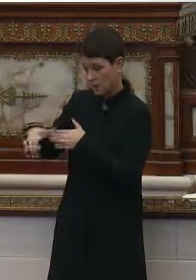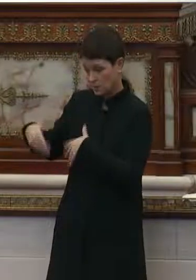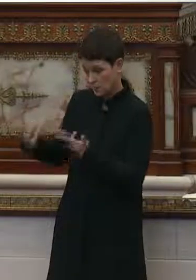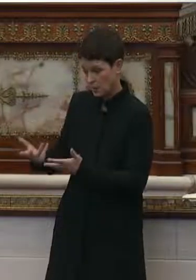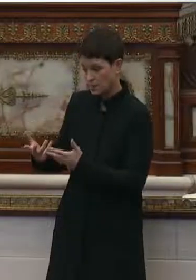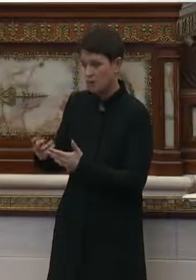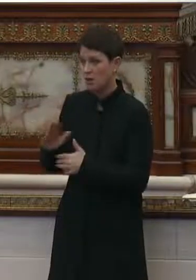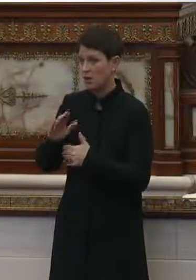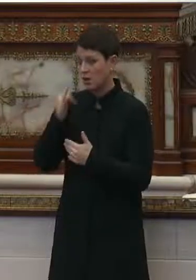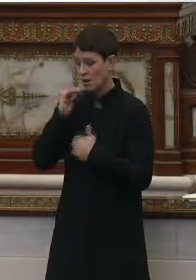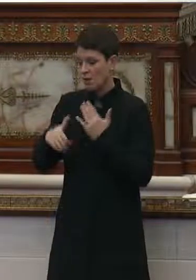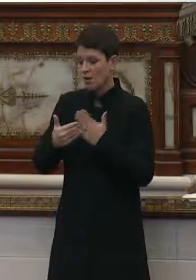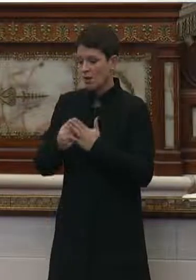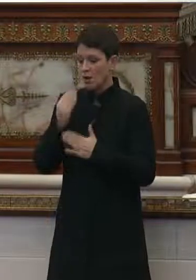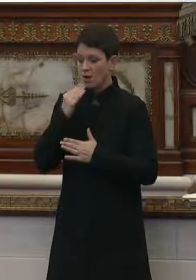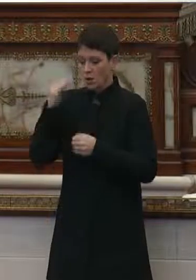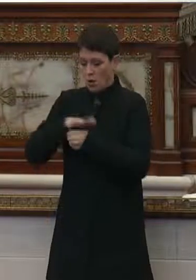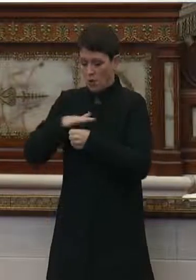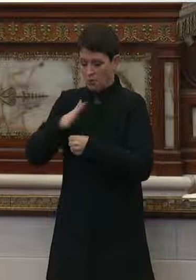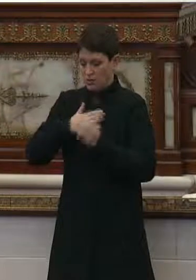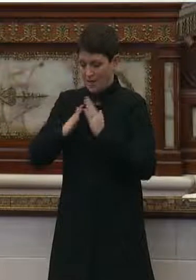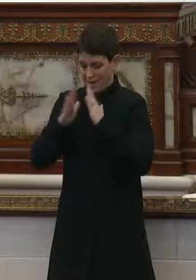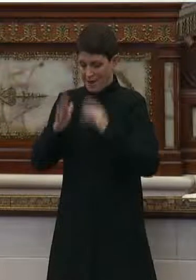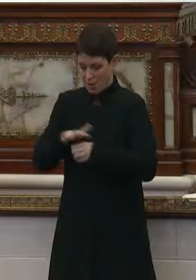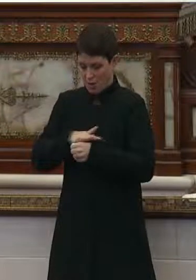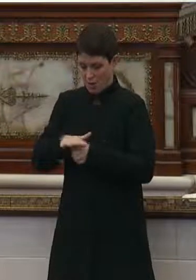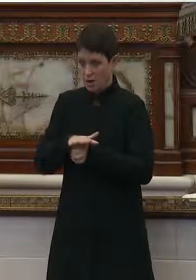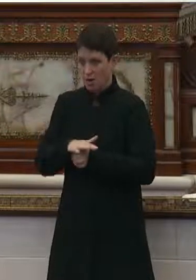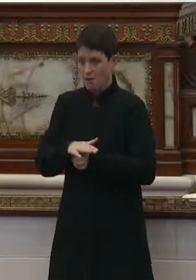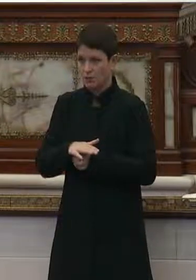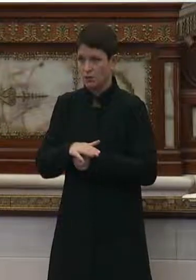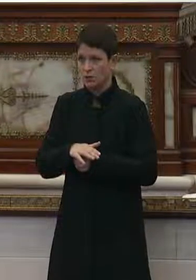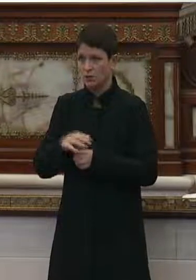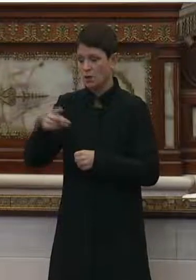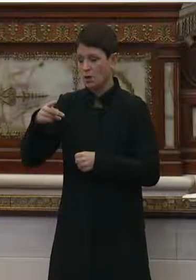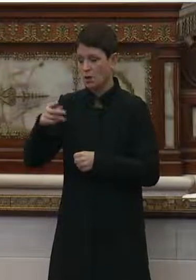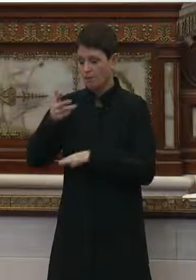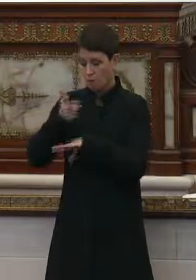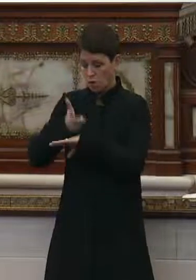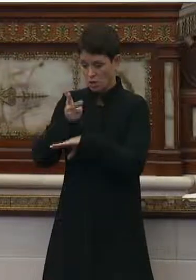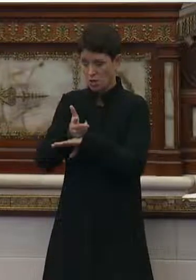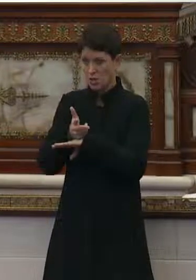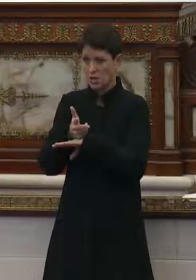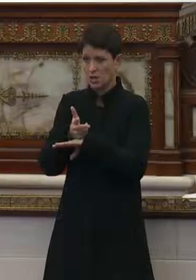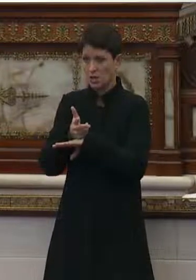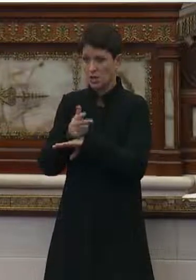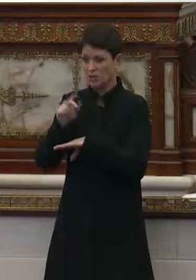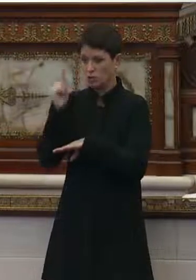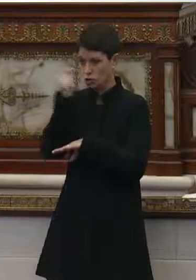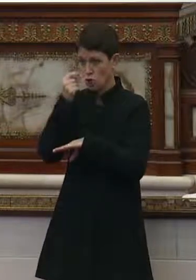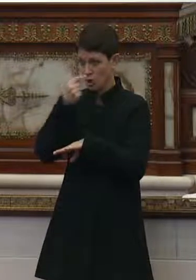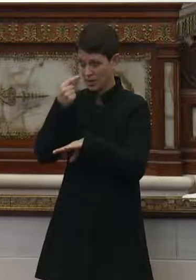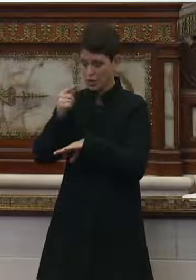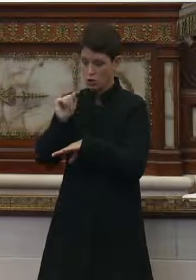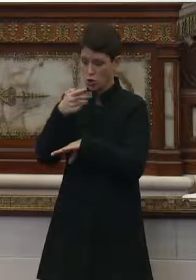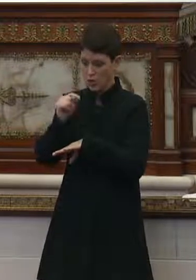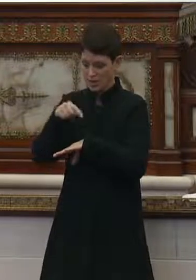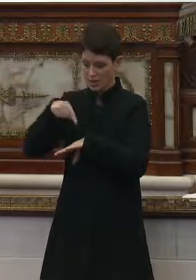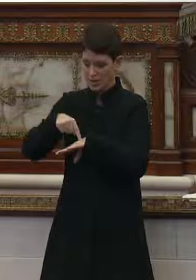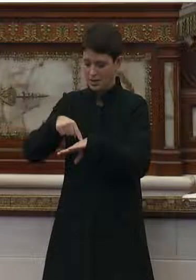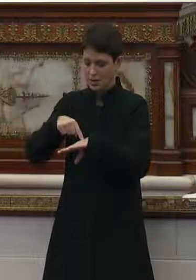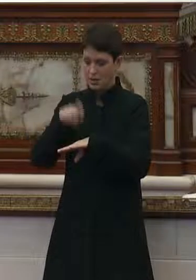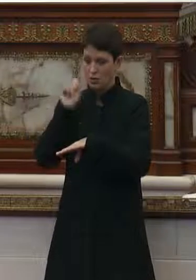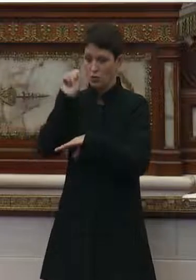homes in my area. So if you stand on the parking lot of Target and throw a rock,